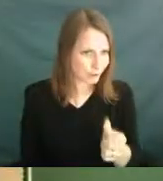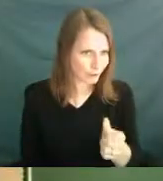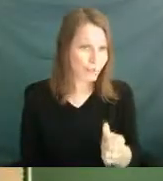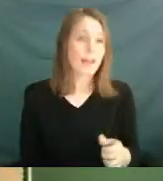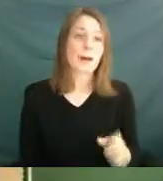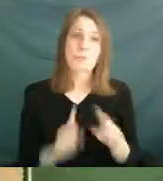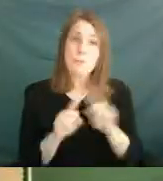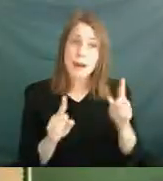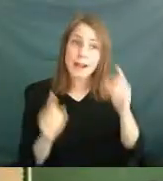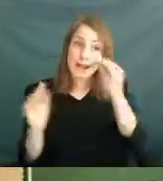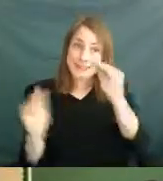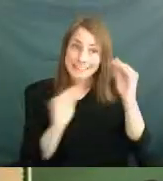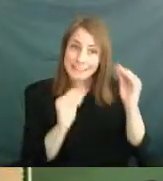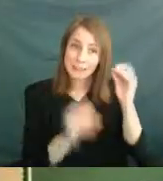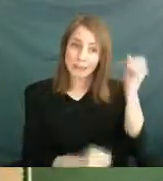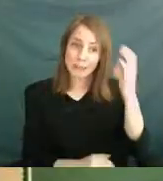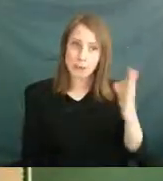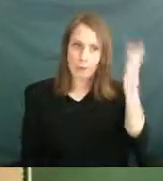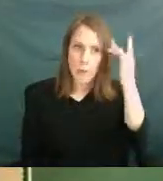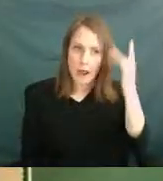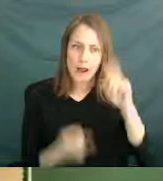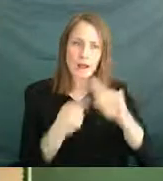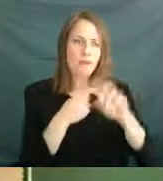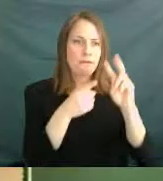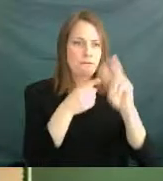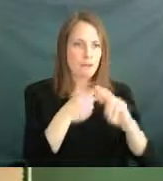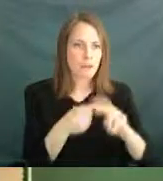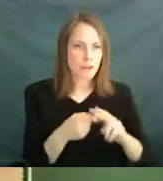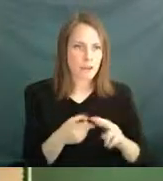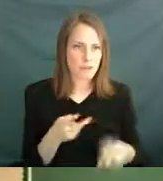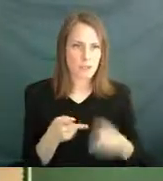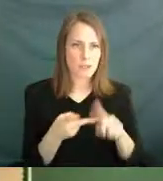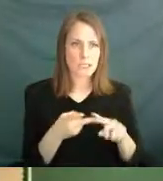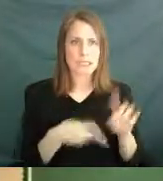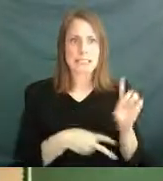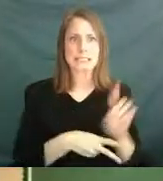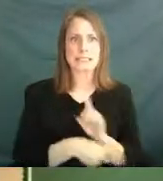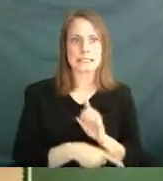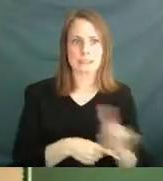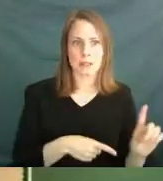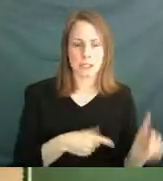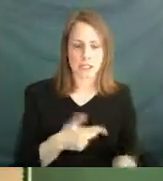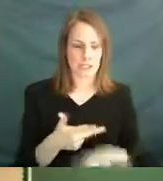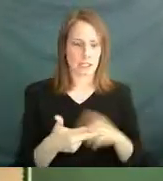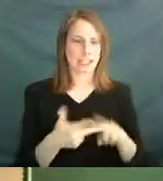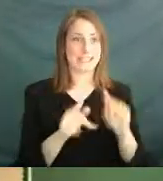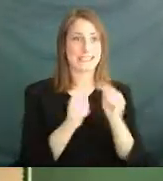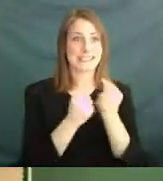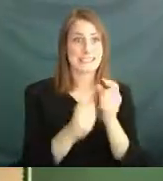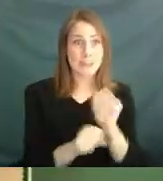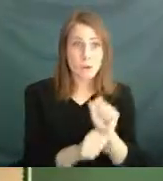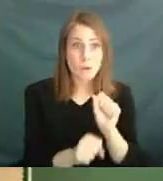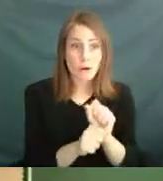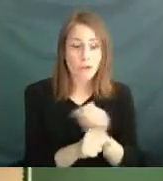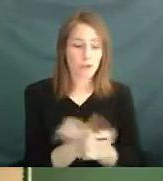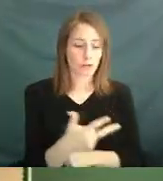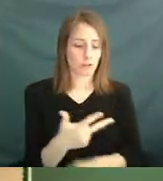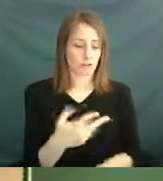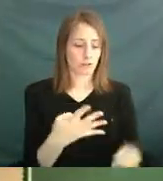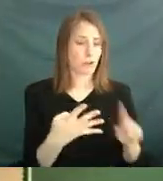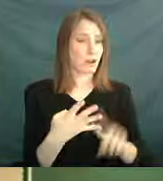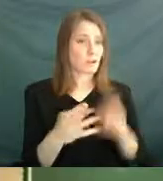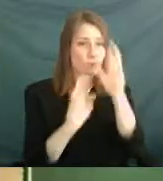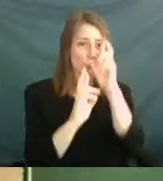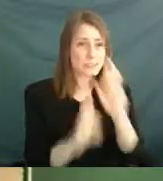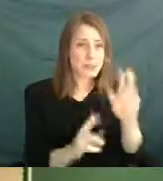enormous amounts of vocabulary, enormous amounts of discipline, teamwork, the respect for one another, so that when